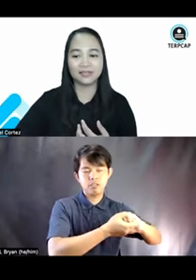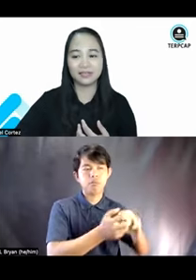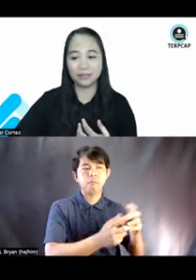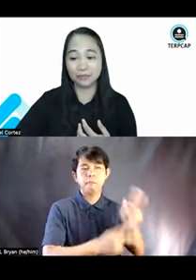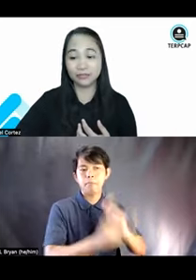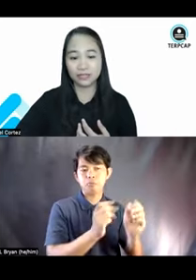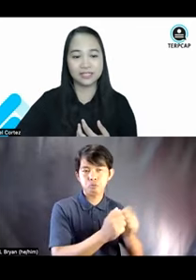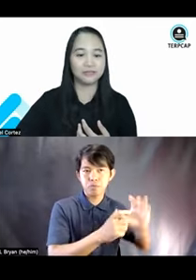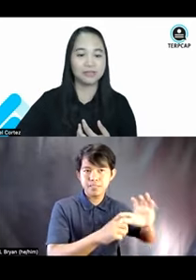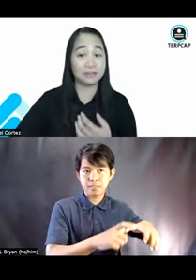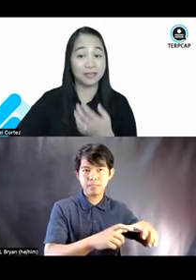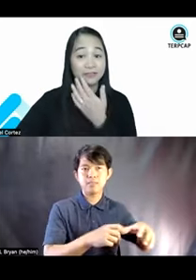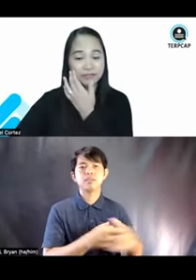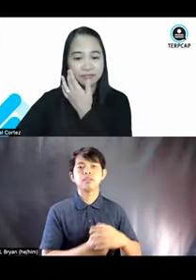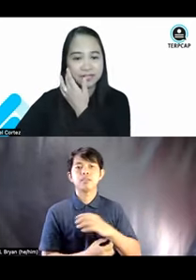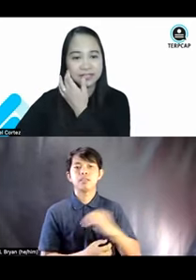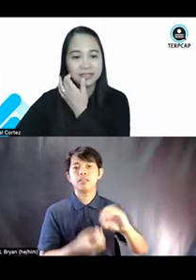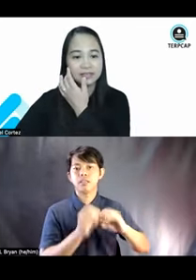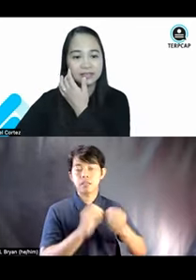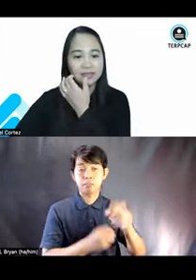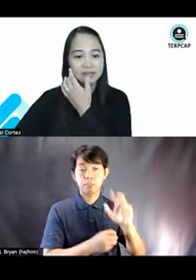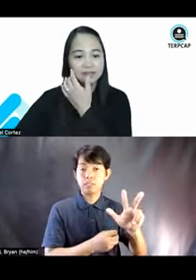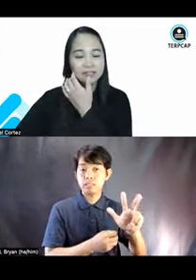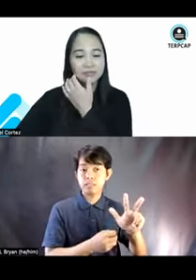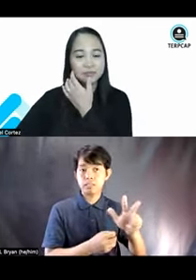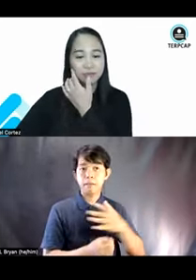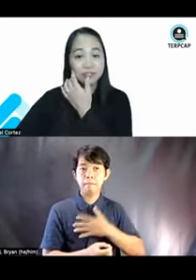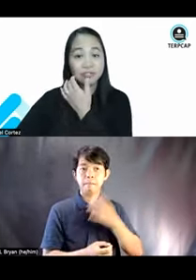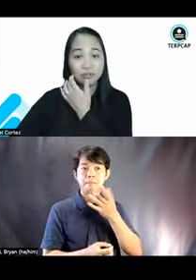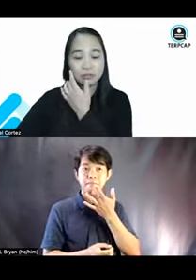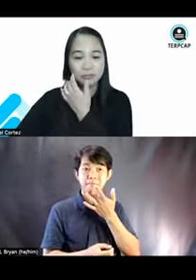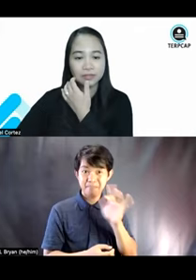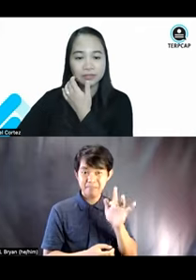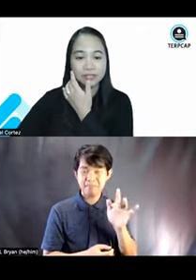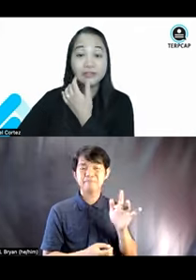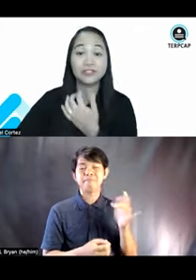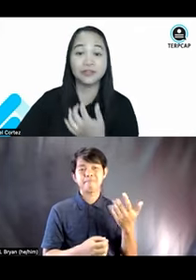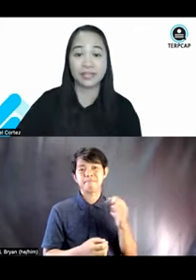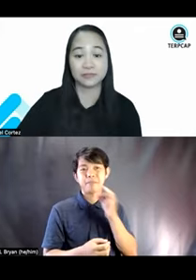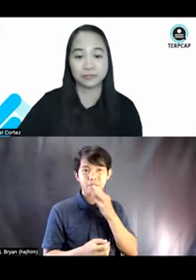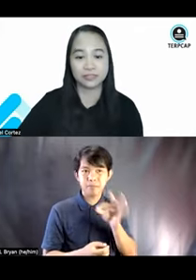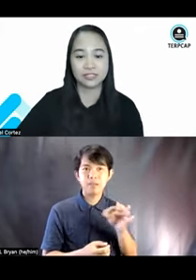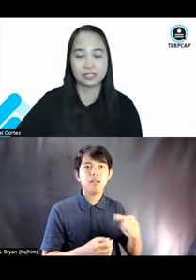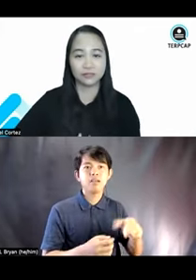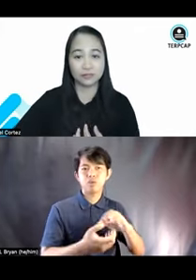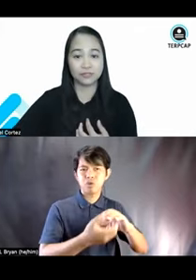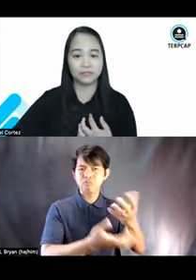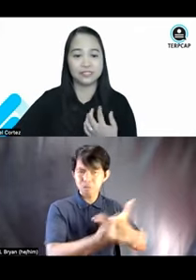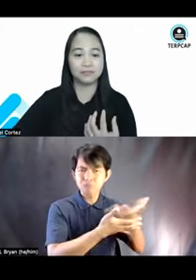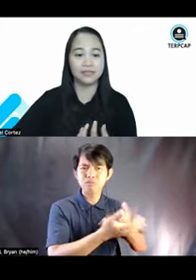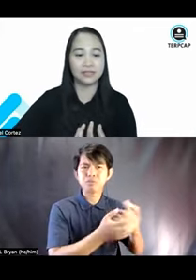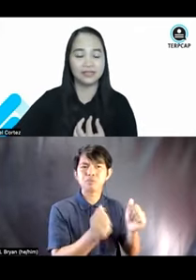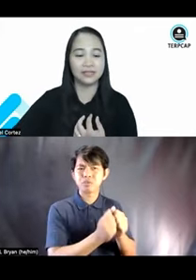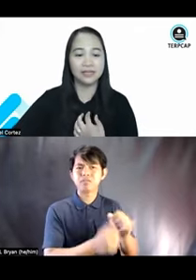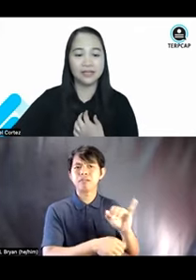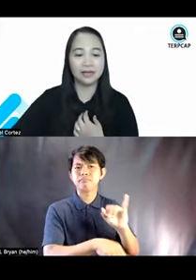And number three is really my favorite, and that's to consult with industry experts in terms of